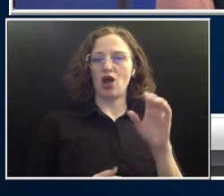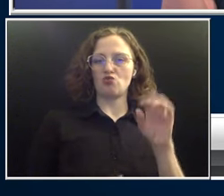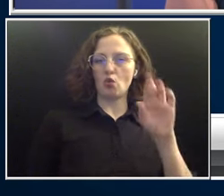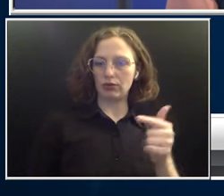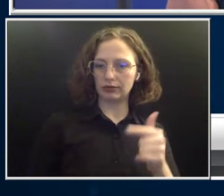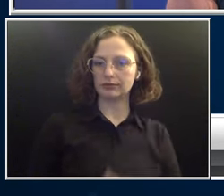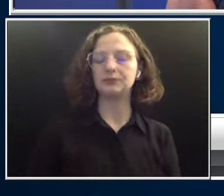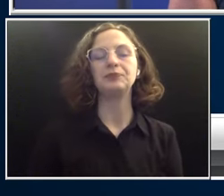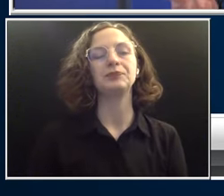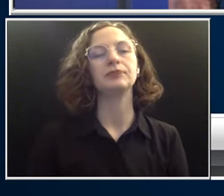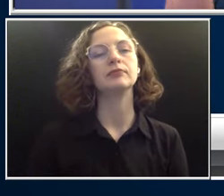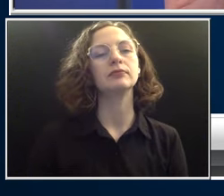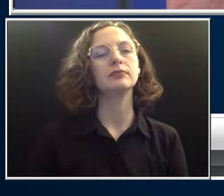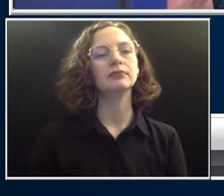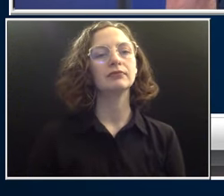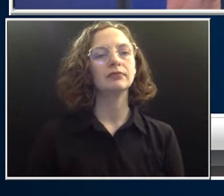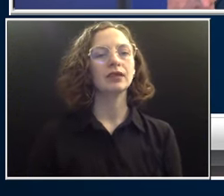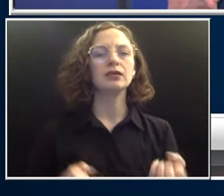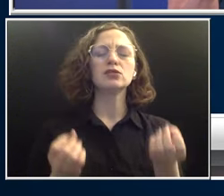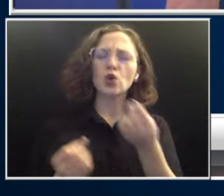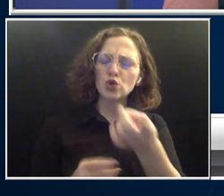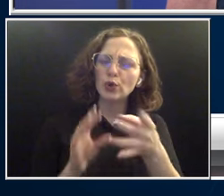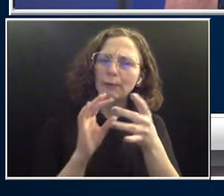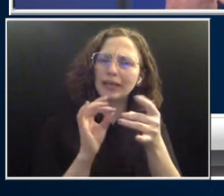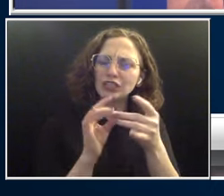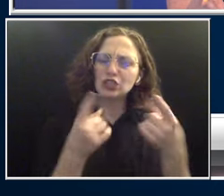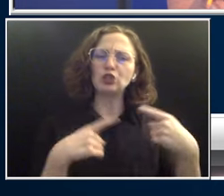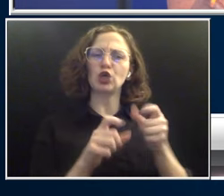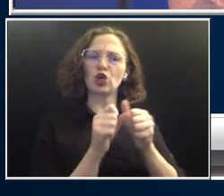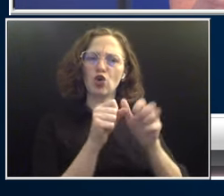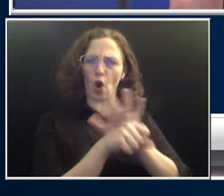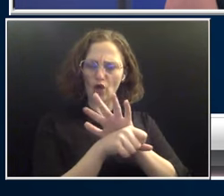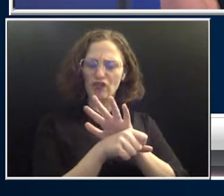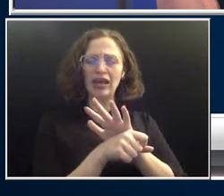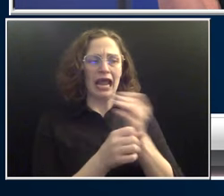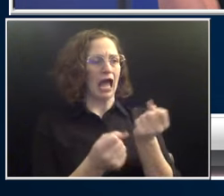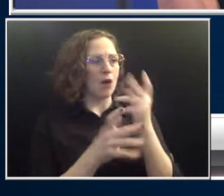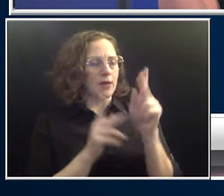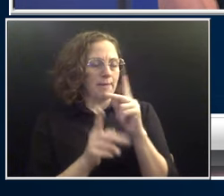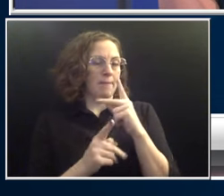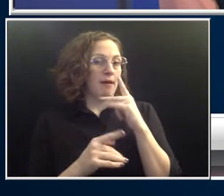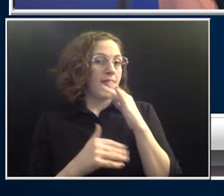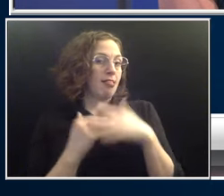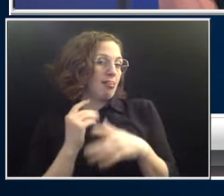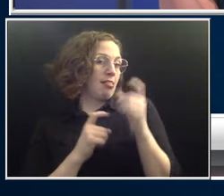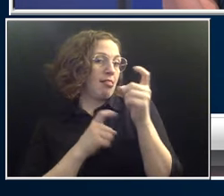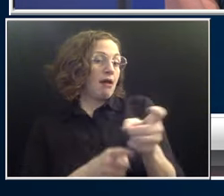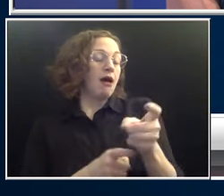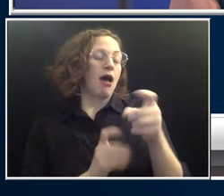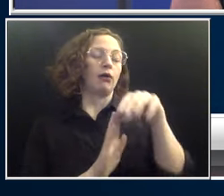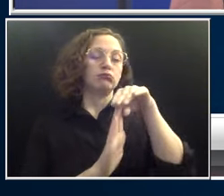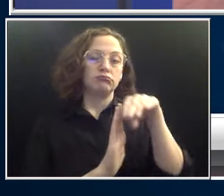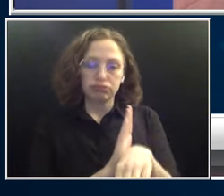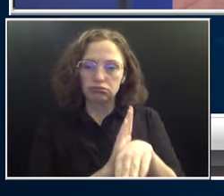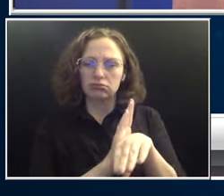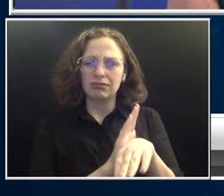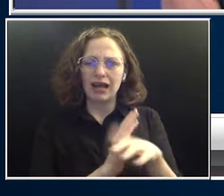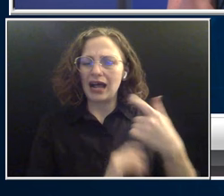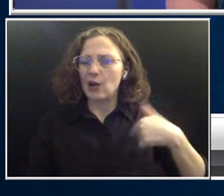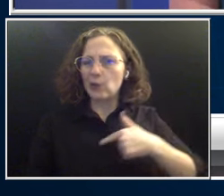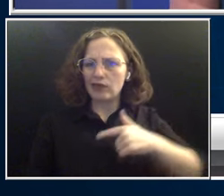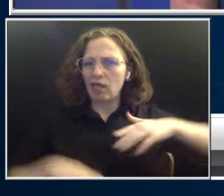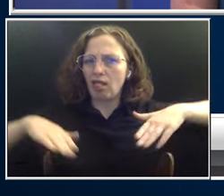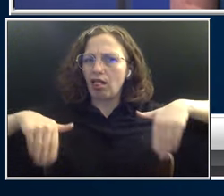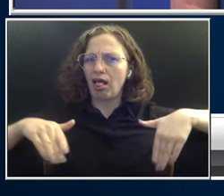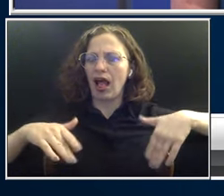us a little bit about what that has looked like. You said you've never really been able to get solid footing when it comes to that since the pandemic. But what's it look like